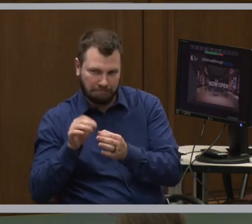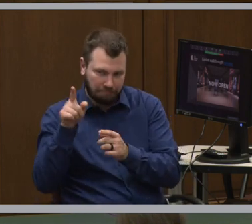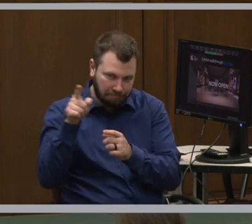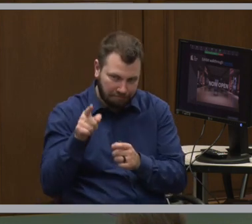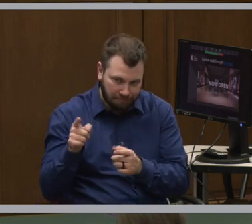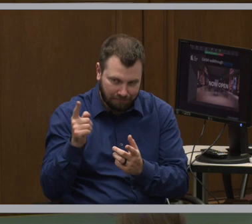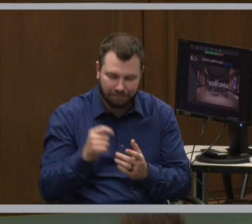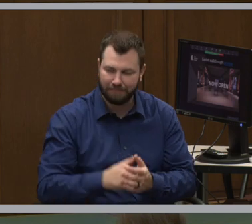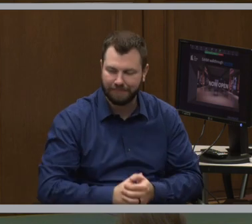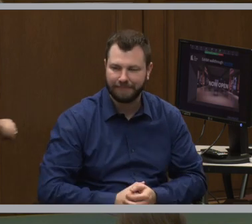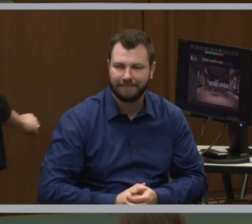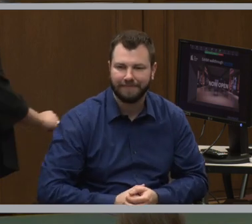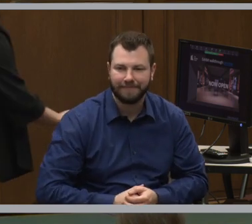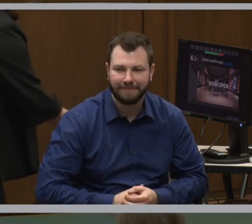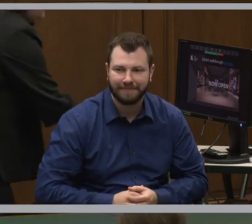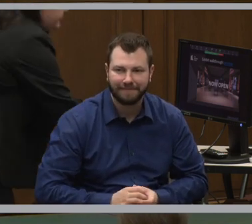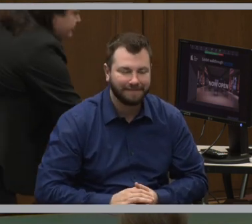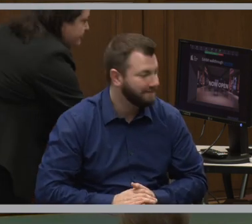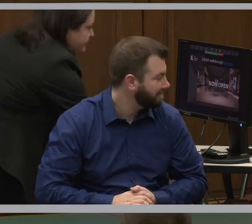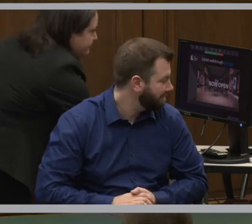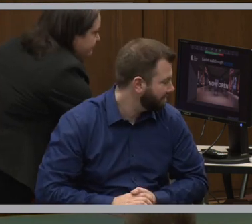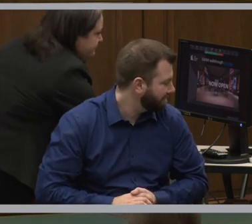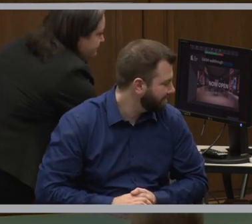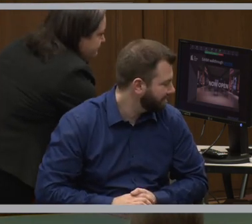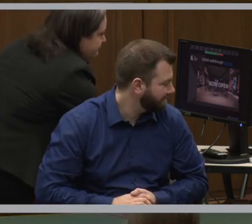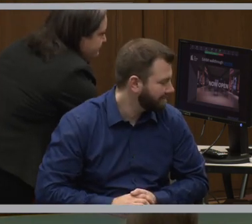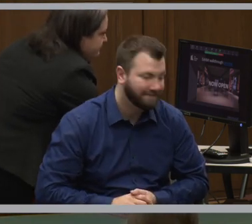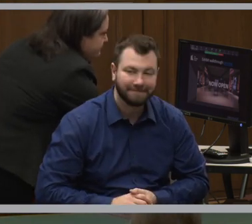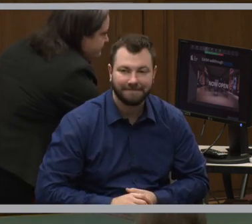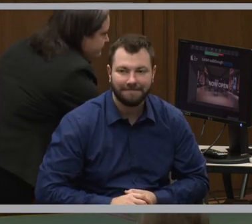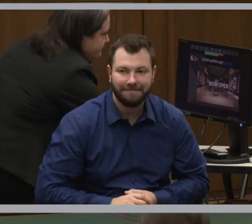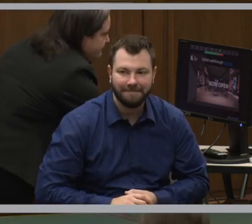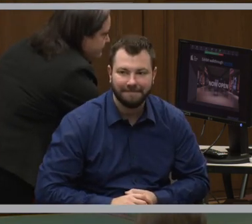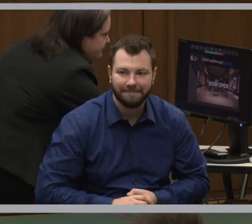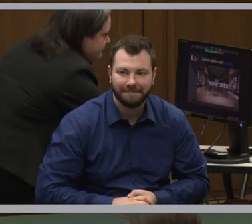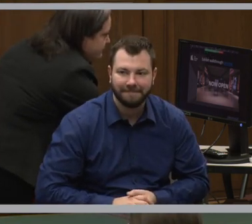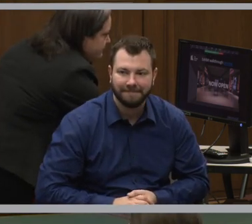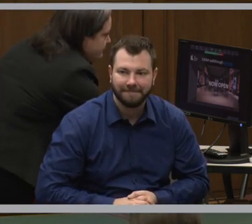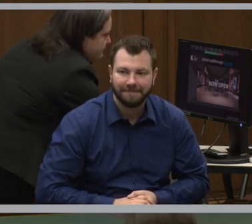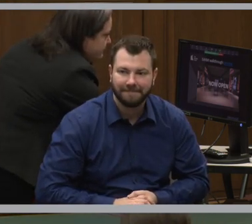. . . . Thank you.